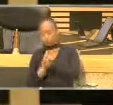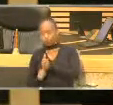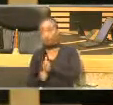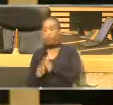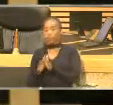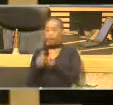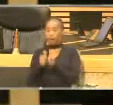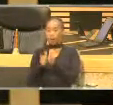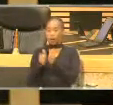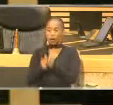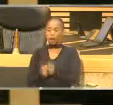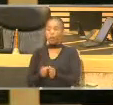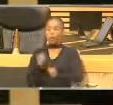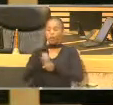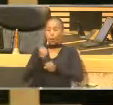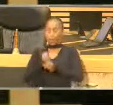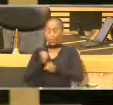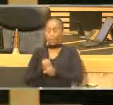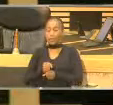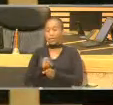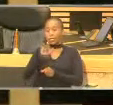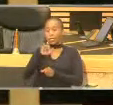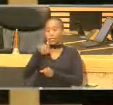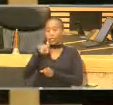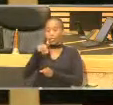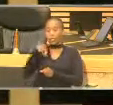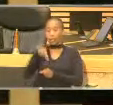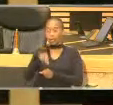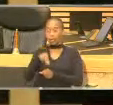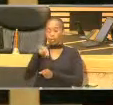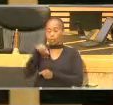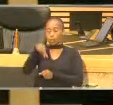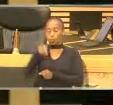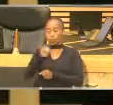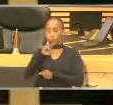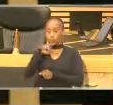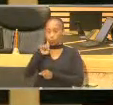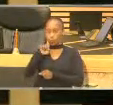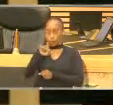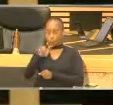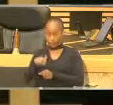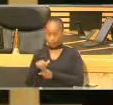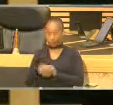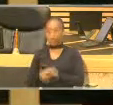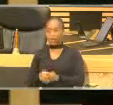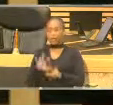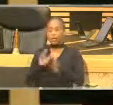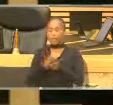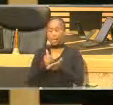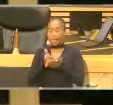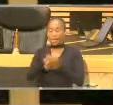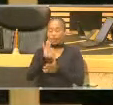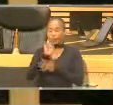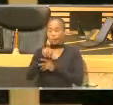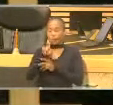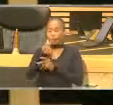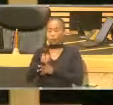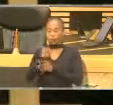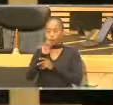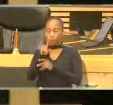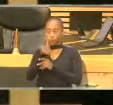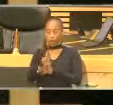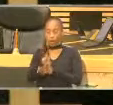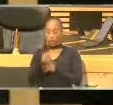project in Inguzahi local municipality on integrated support for the retail sector for 3.2 million rent for